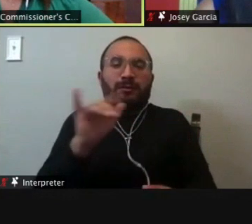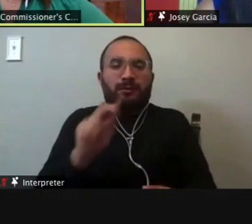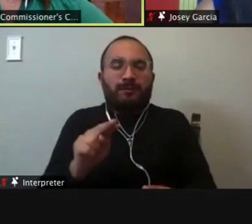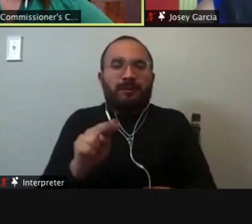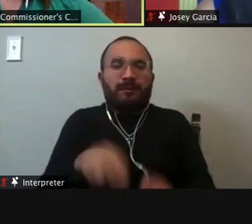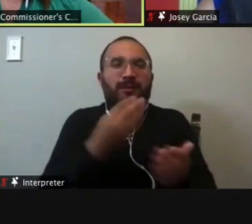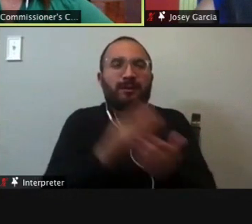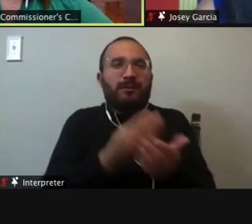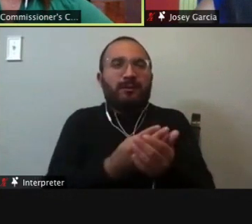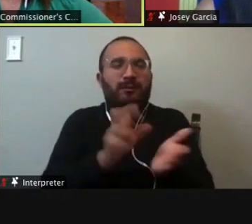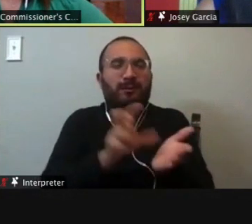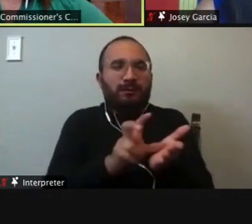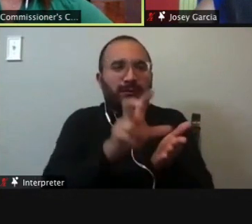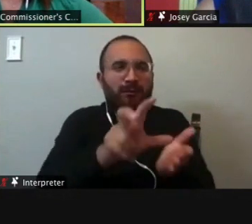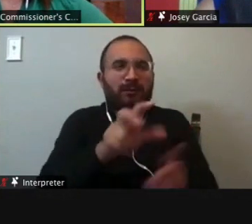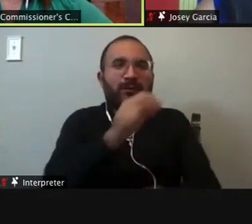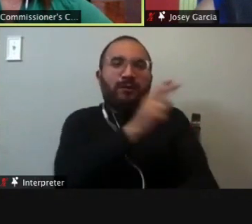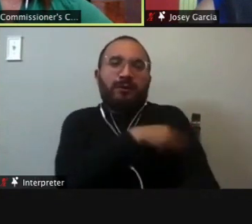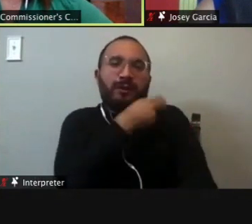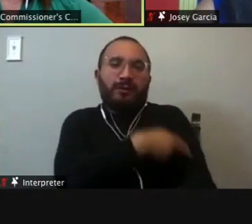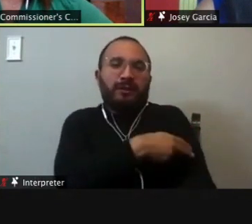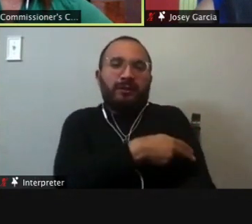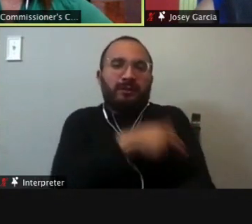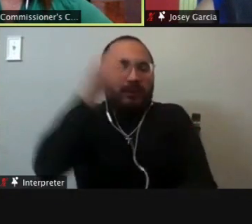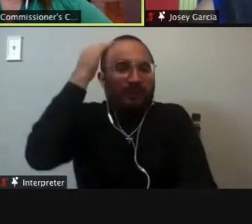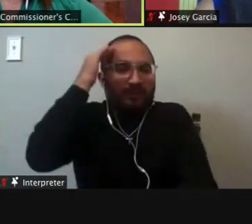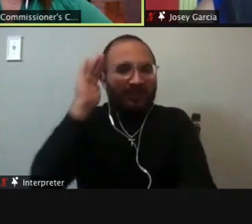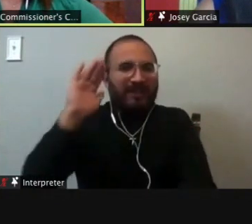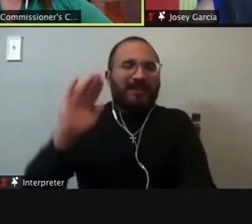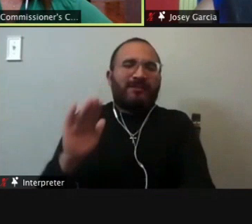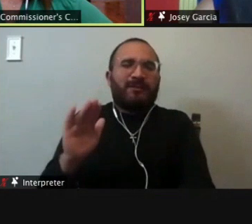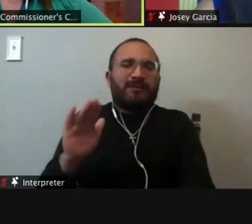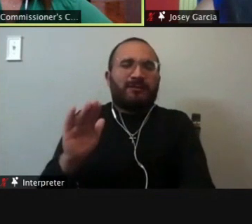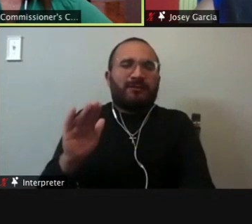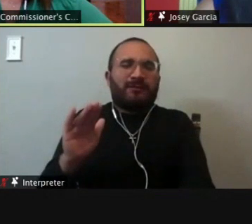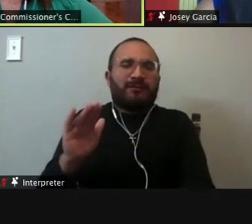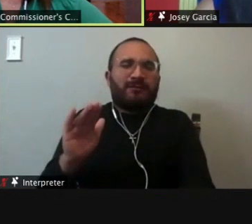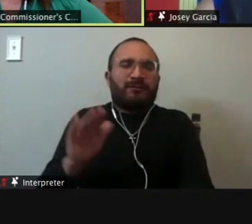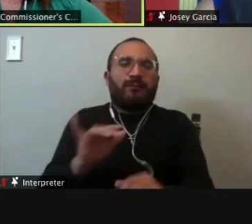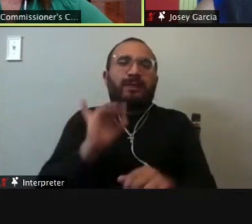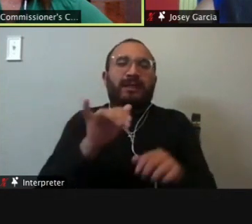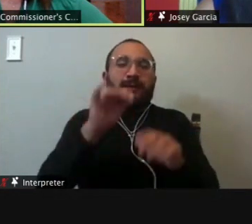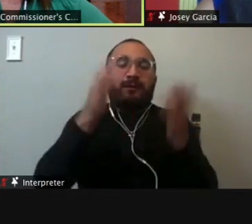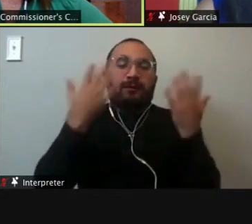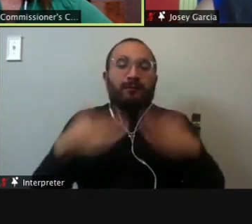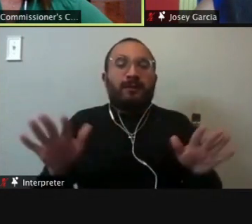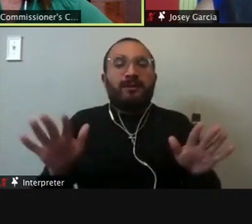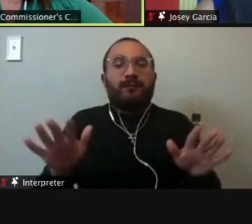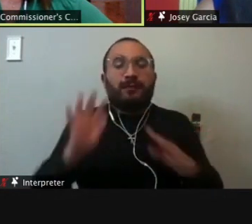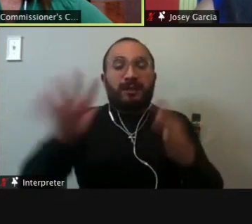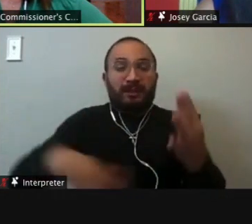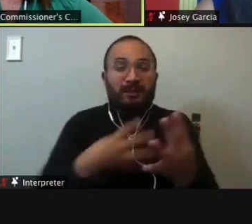hospital, but, um, and I'm not sure exactly when that's set to to be completed, but, you know, using the jail as a